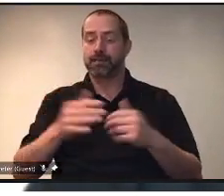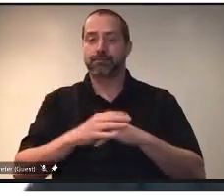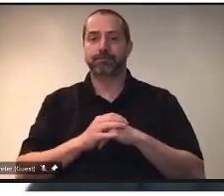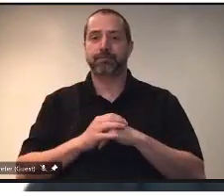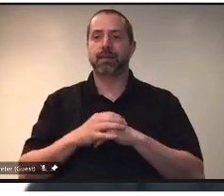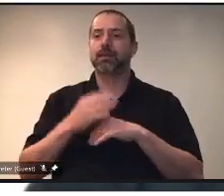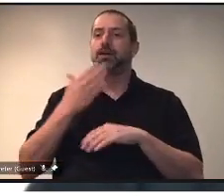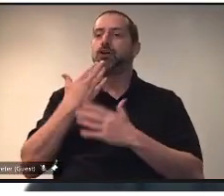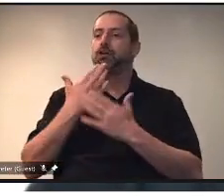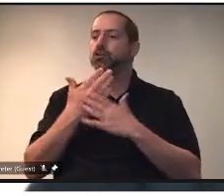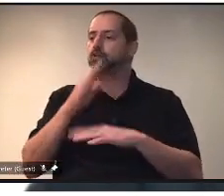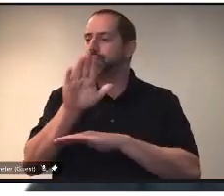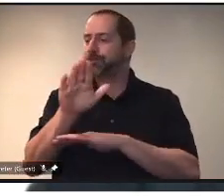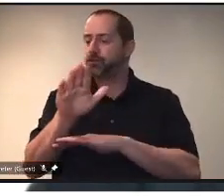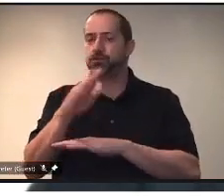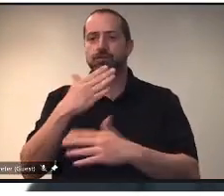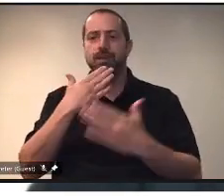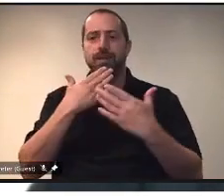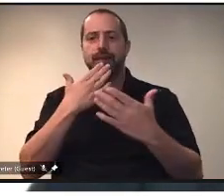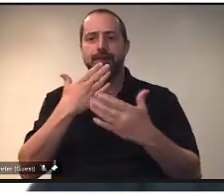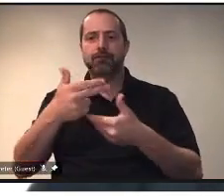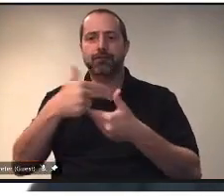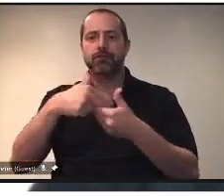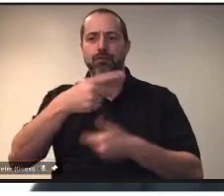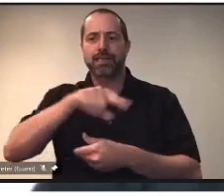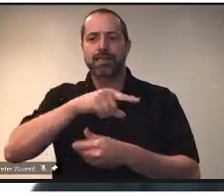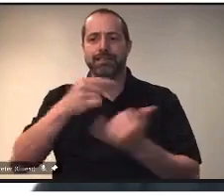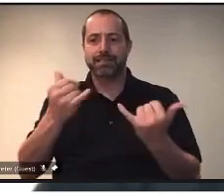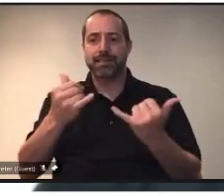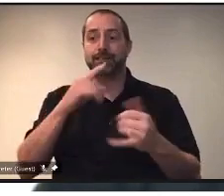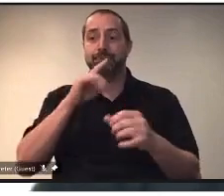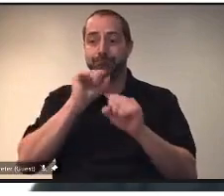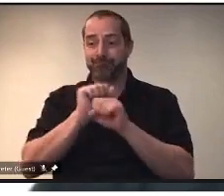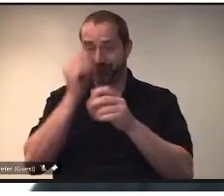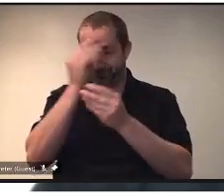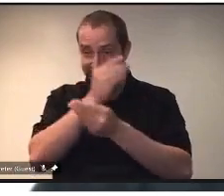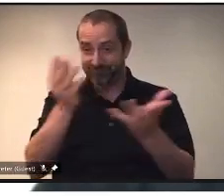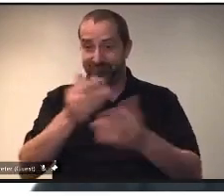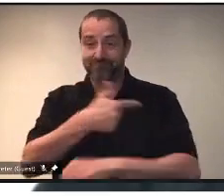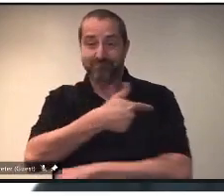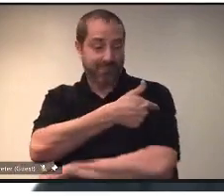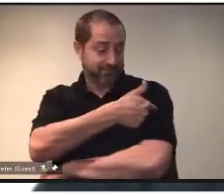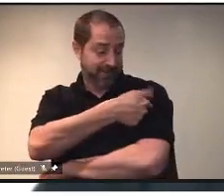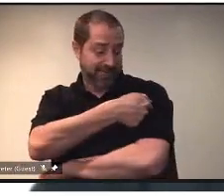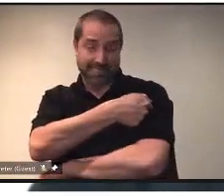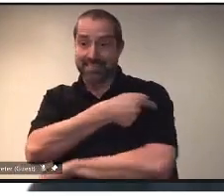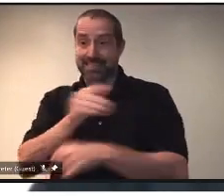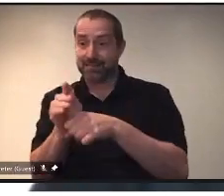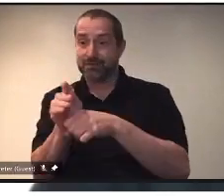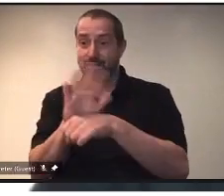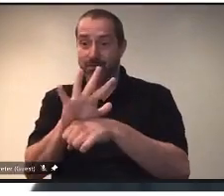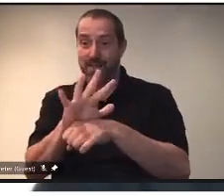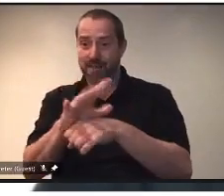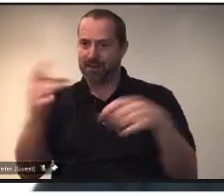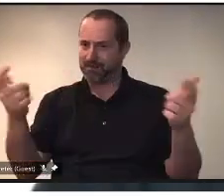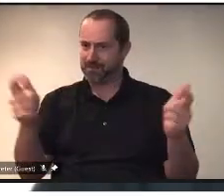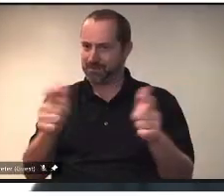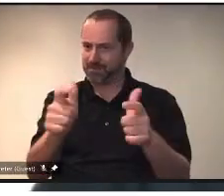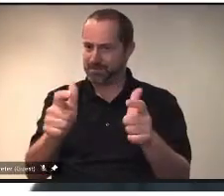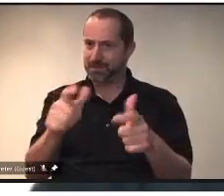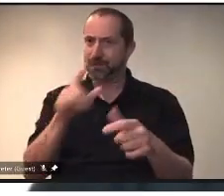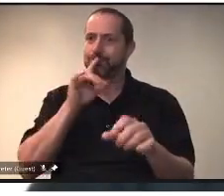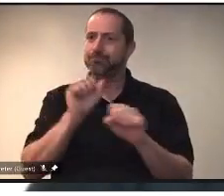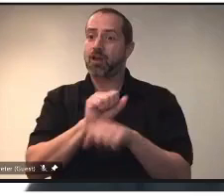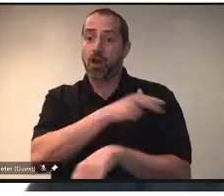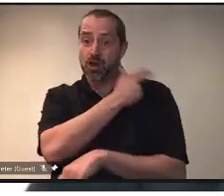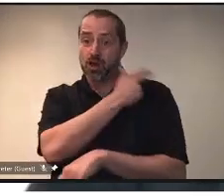extremely clear that vaccines are slowing the spread of COVID in our province, reducing hospitalizations and saving lives.